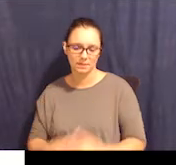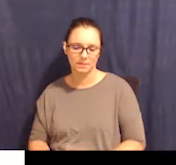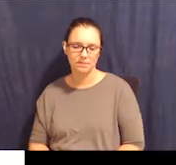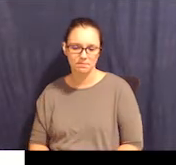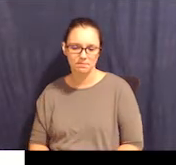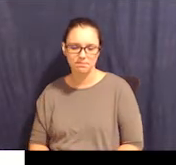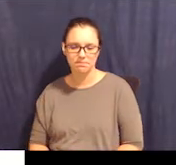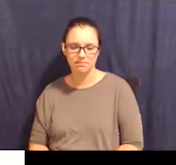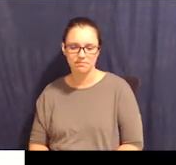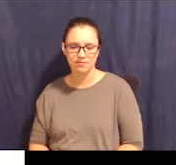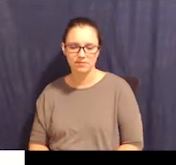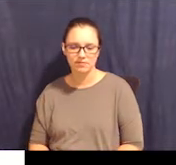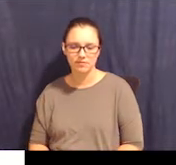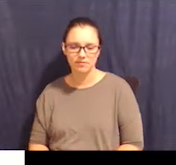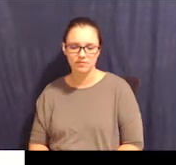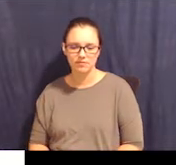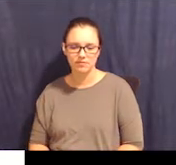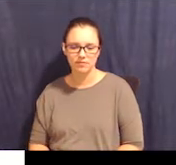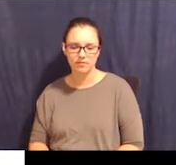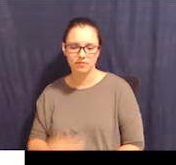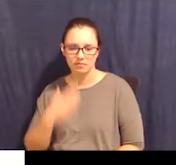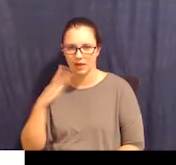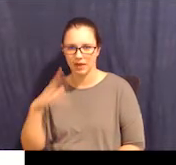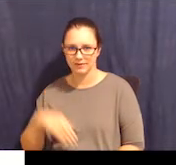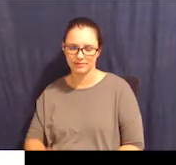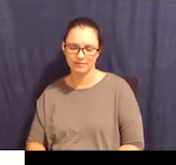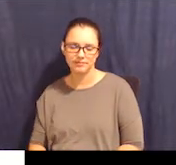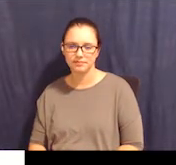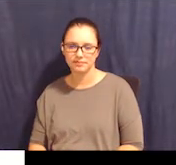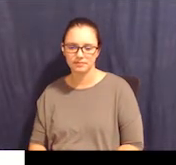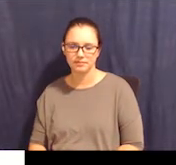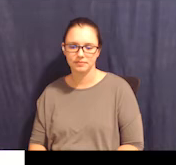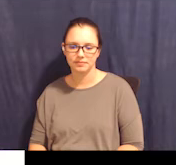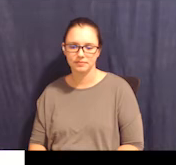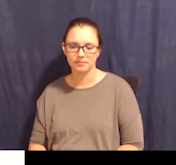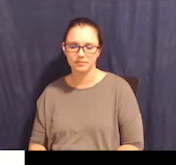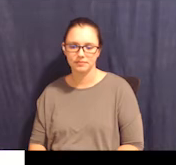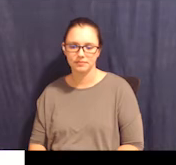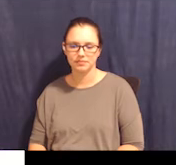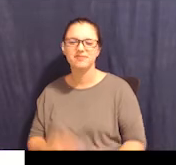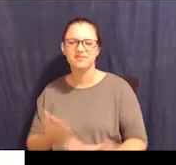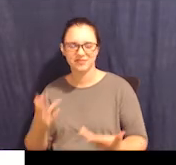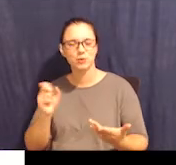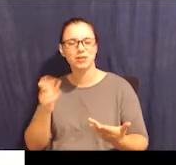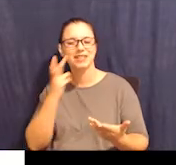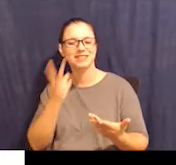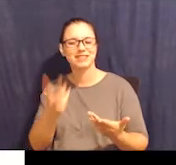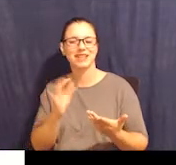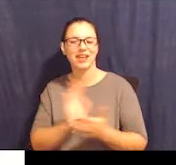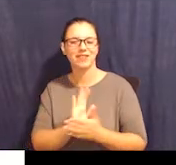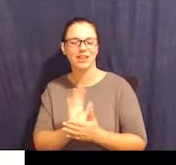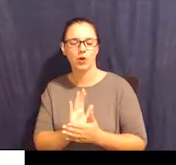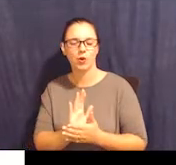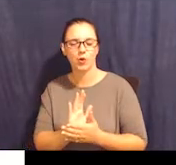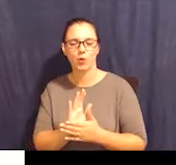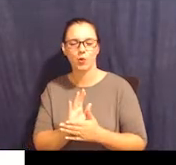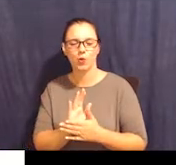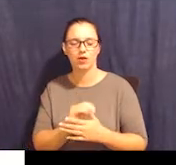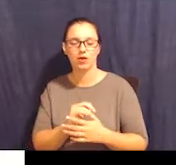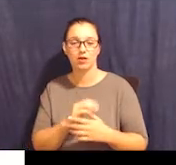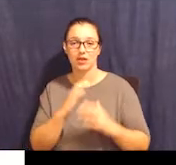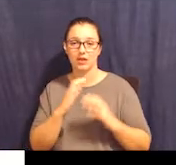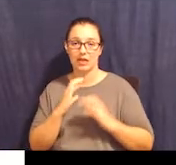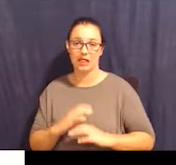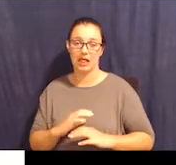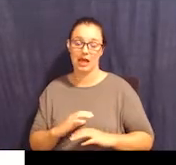So you can see in this video here that when the client selects the pictures, then you also